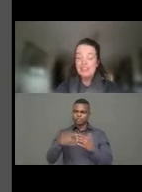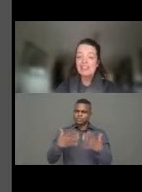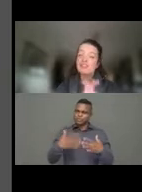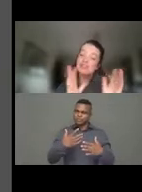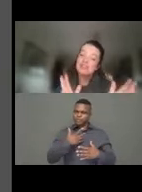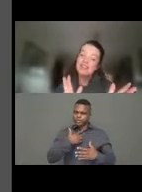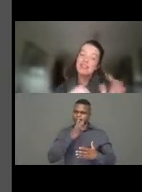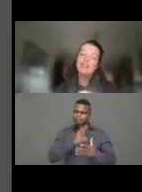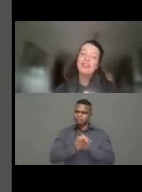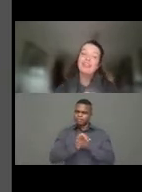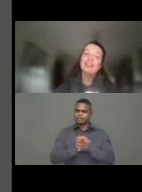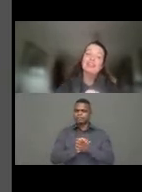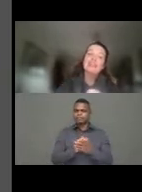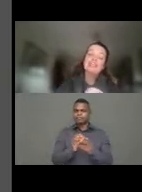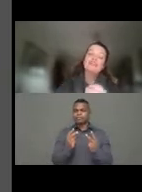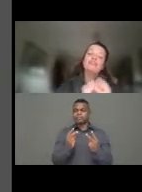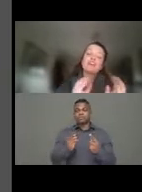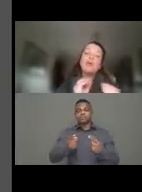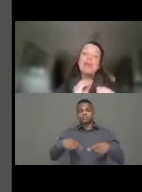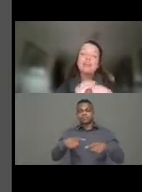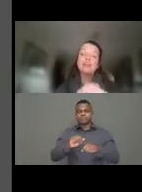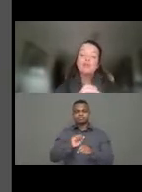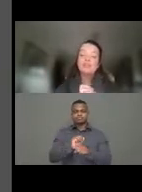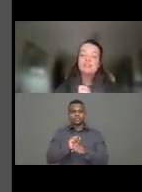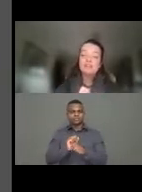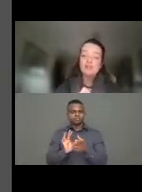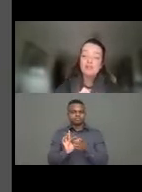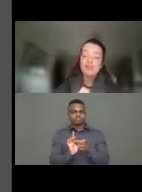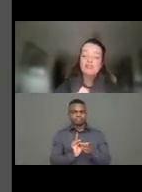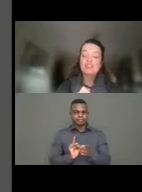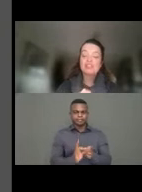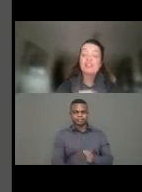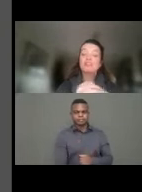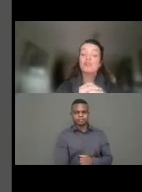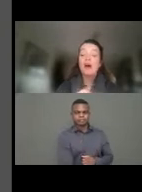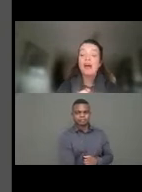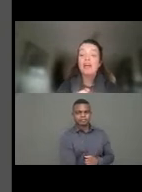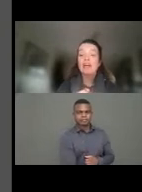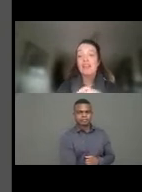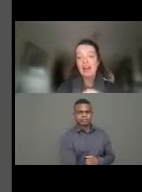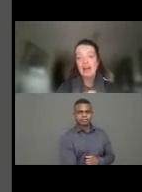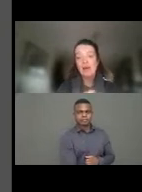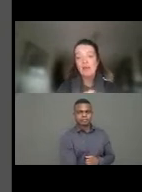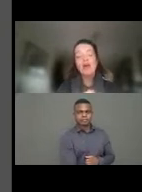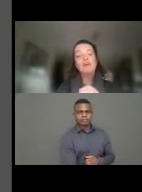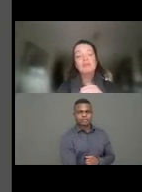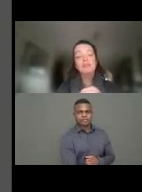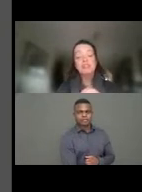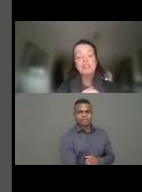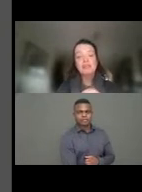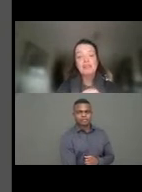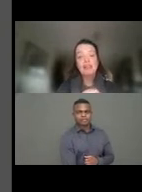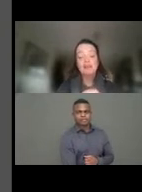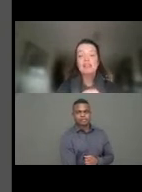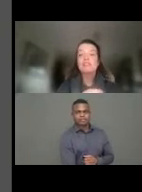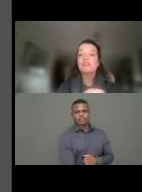listening. This was the, the very quick whistle stop tour of CHS Alliance, the why and the how. What we're going to